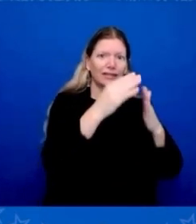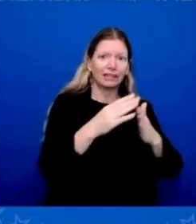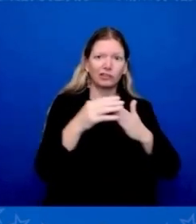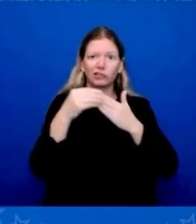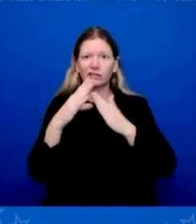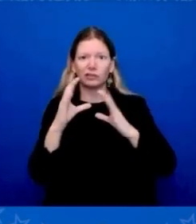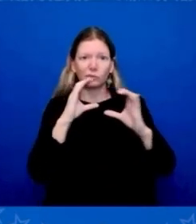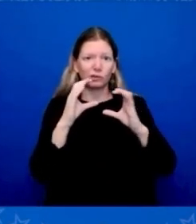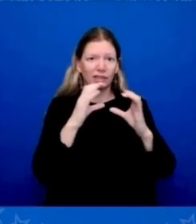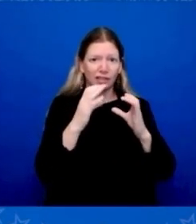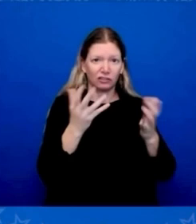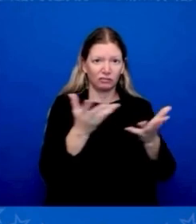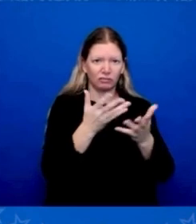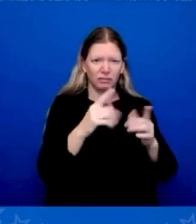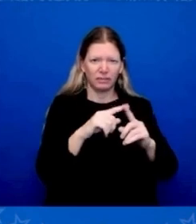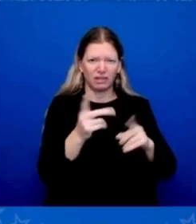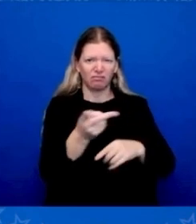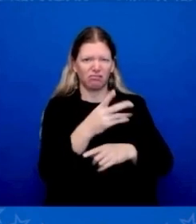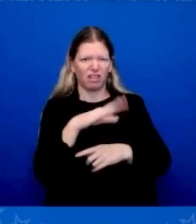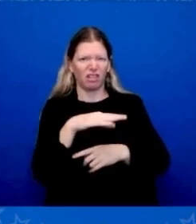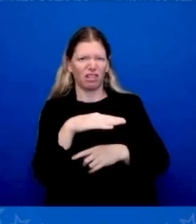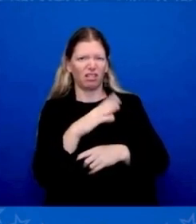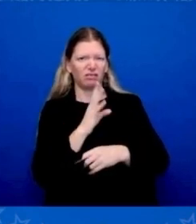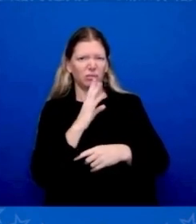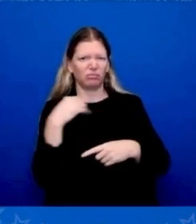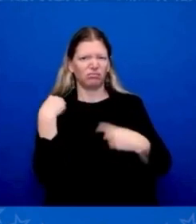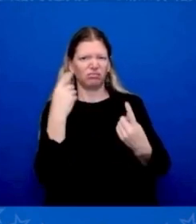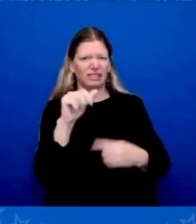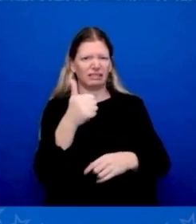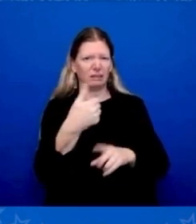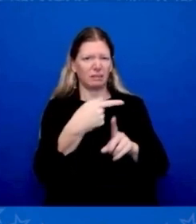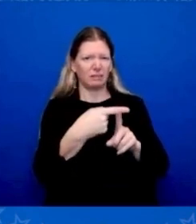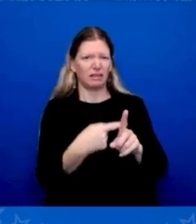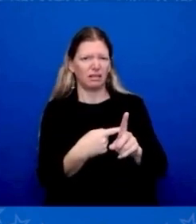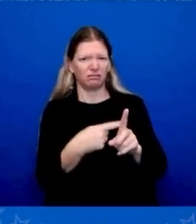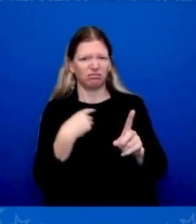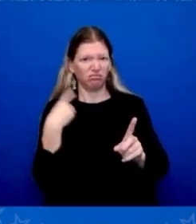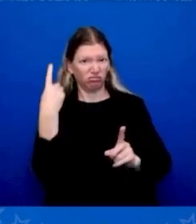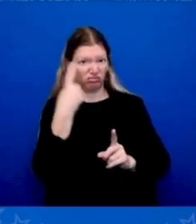relationship? And what are you going to do about it? And then, if I may, on Ukraine, sir?